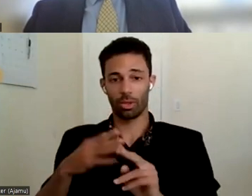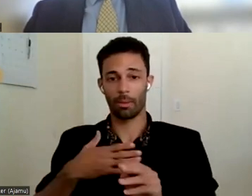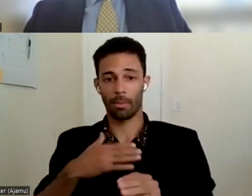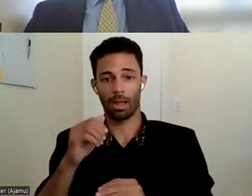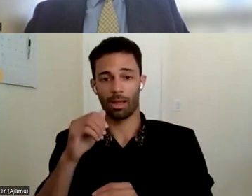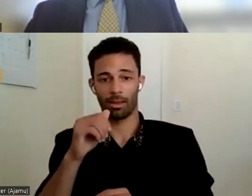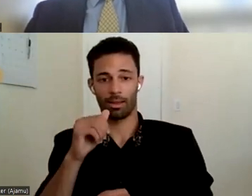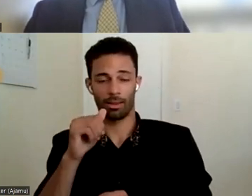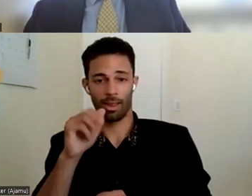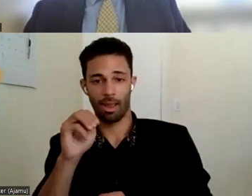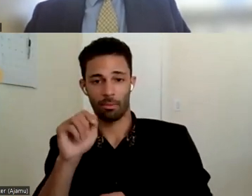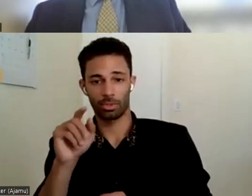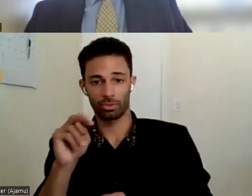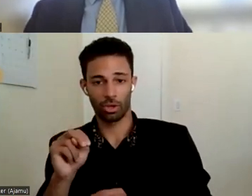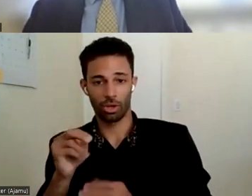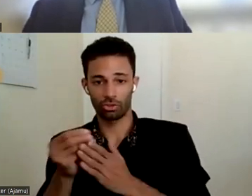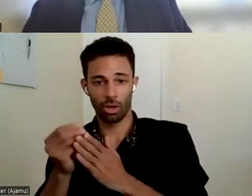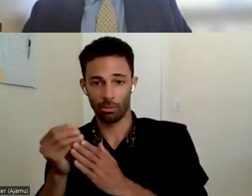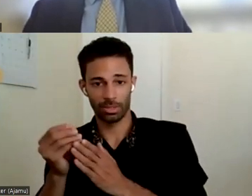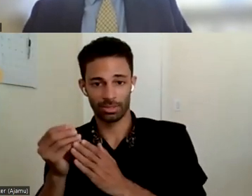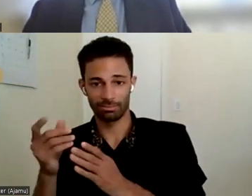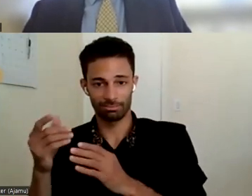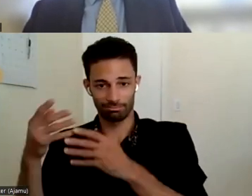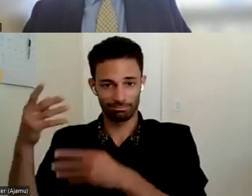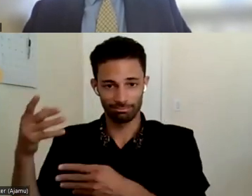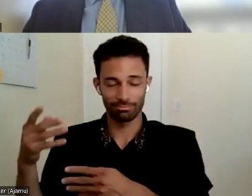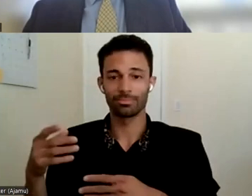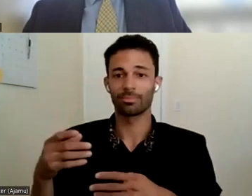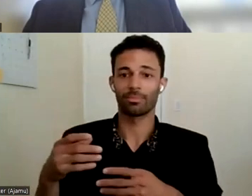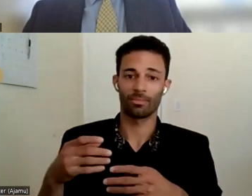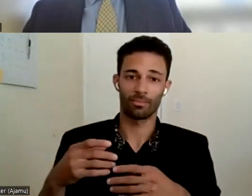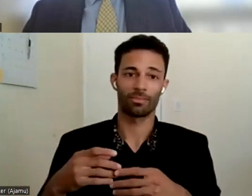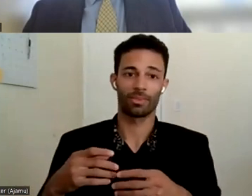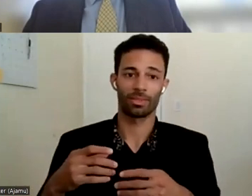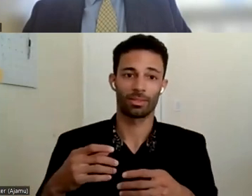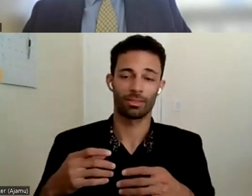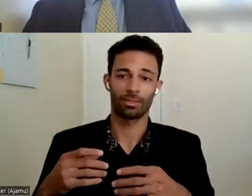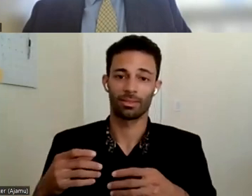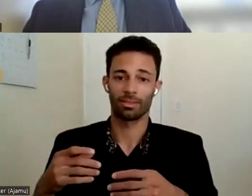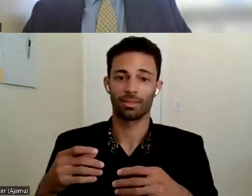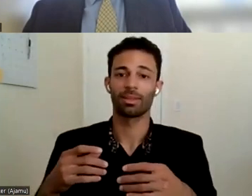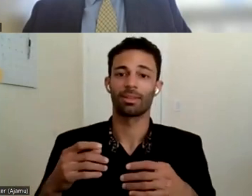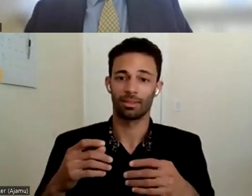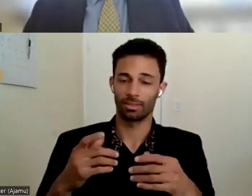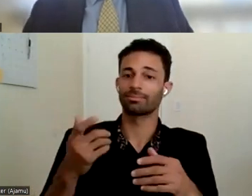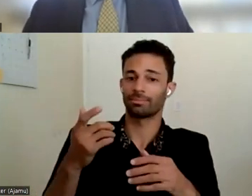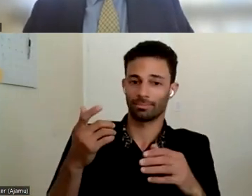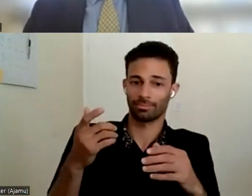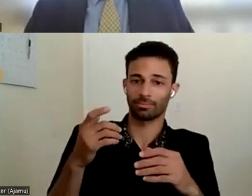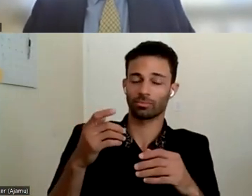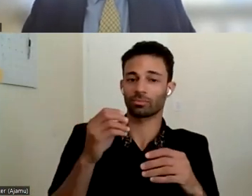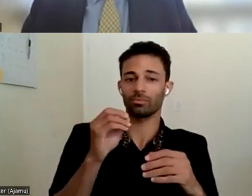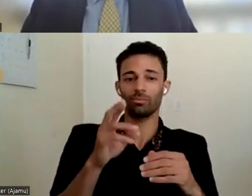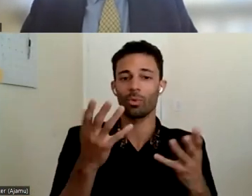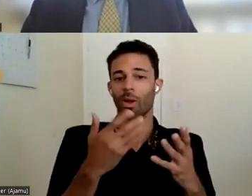I I don't want you to uh determine what my best yes would be in my uh kitchen in the moment yes you know um so I